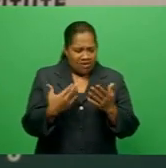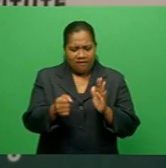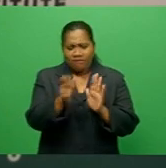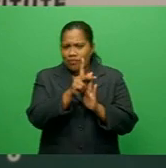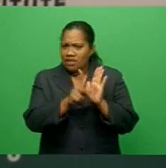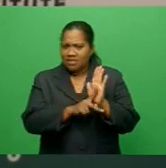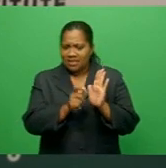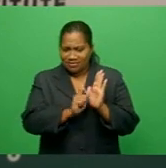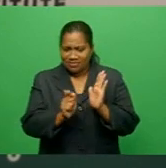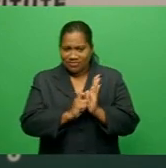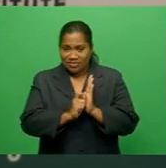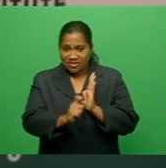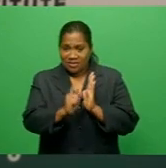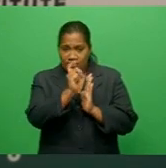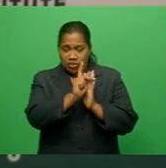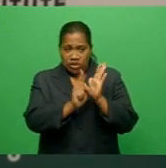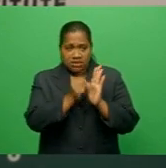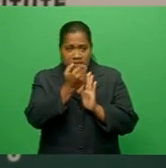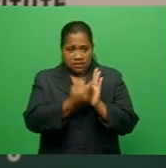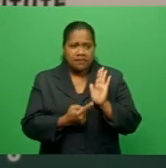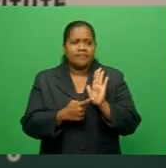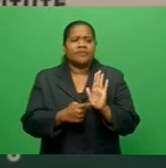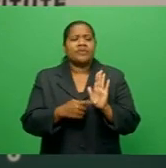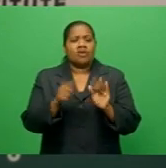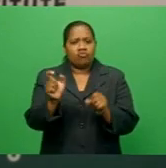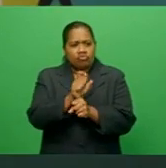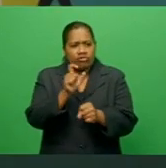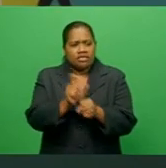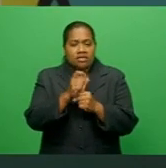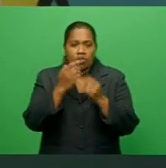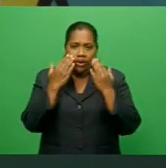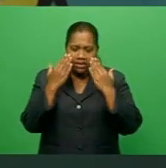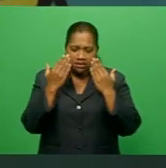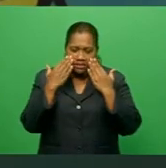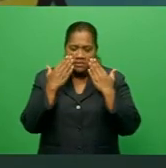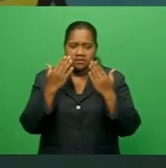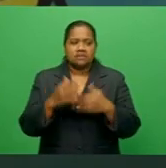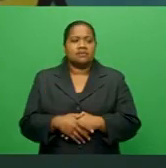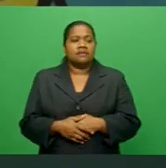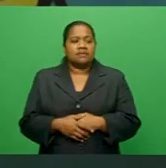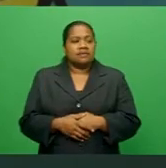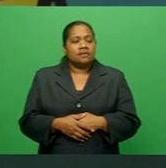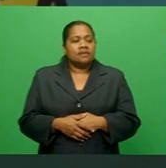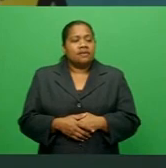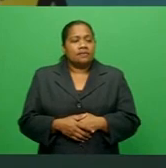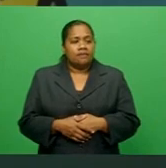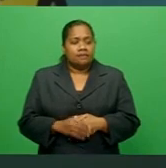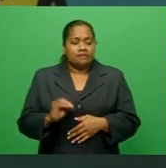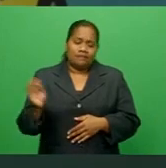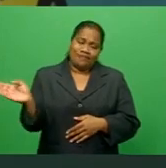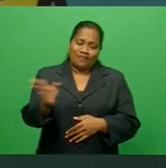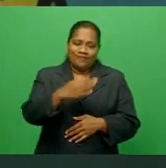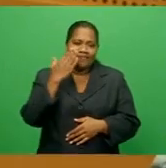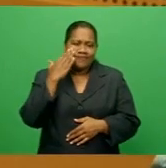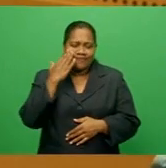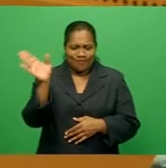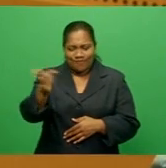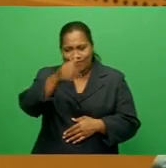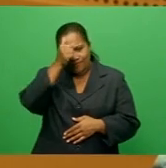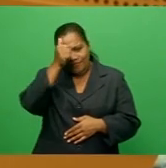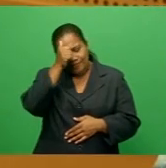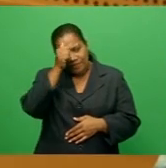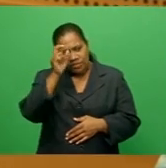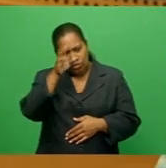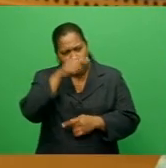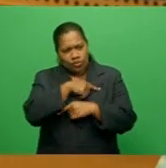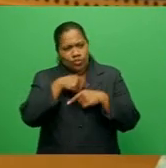policies, they've rolled out those policies, they've created awareness so that everyone is aware. We are hoping that those